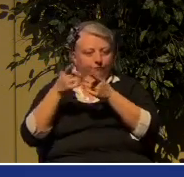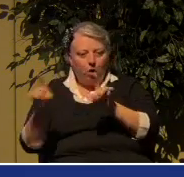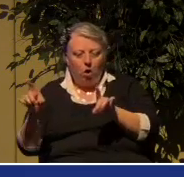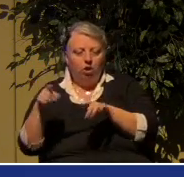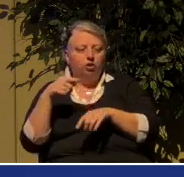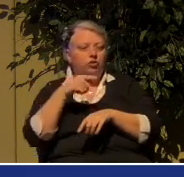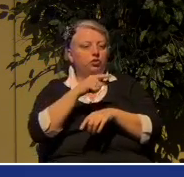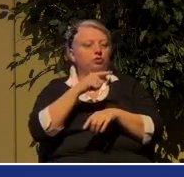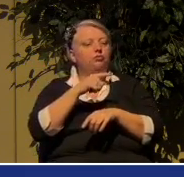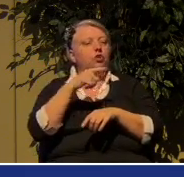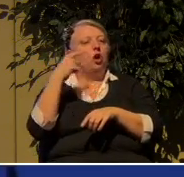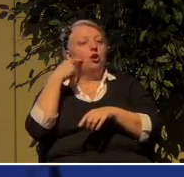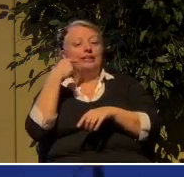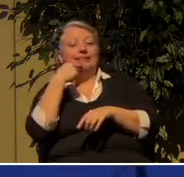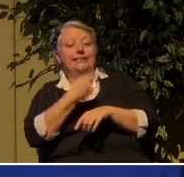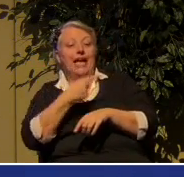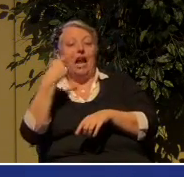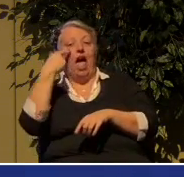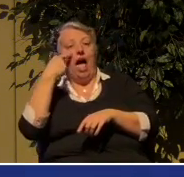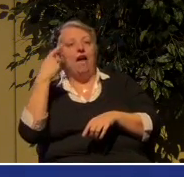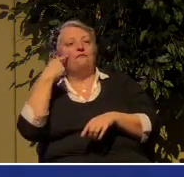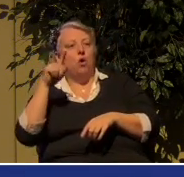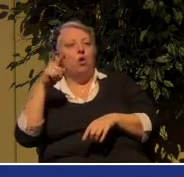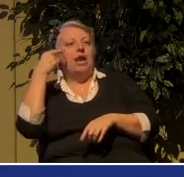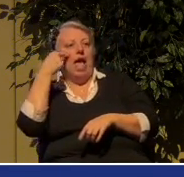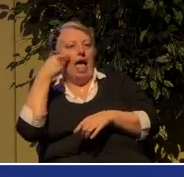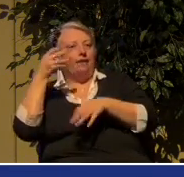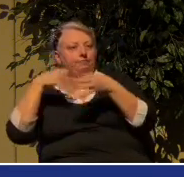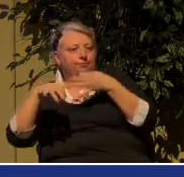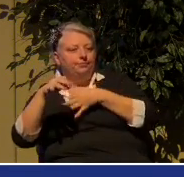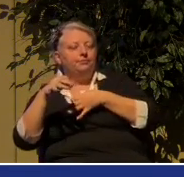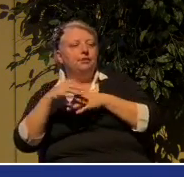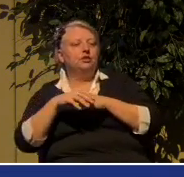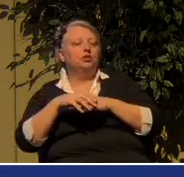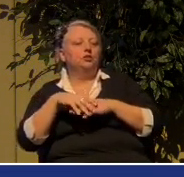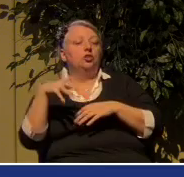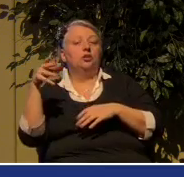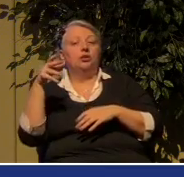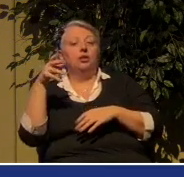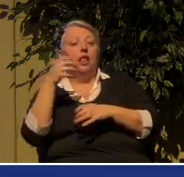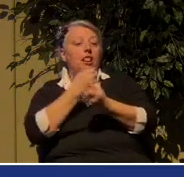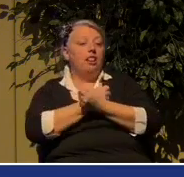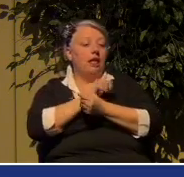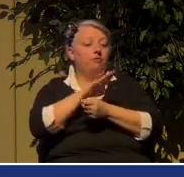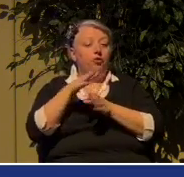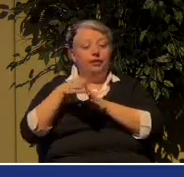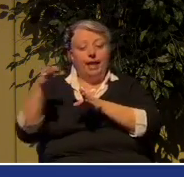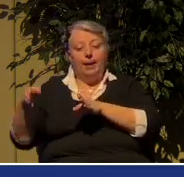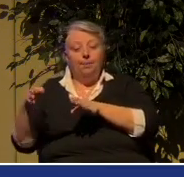it said, an eye for an eye and love your enemy, but, or love your neighbor, but hate your enemy.